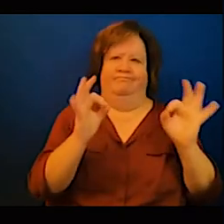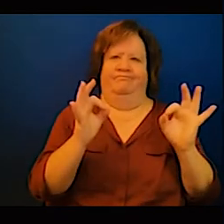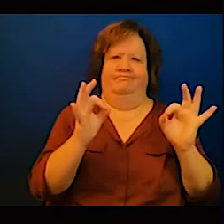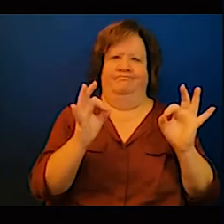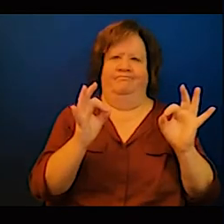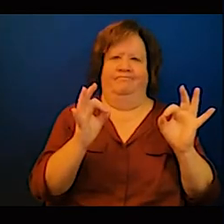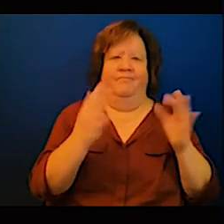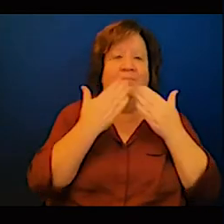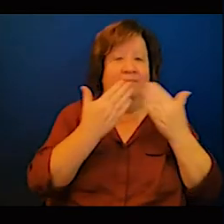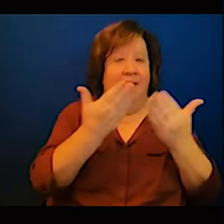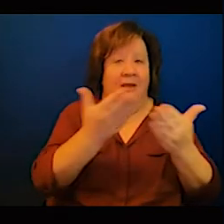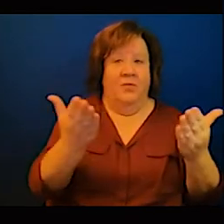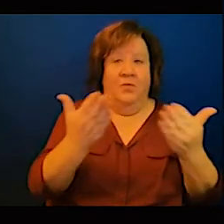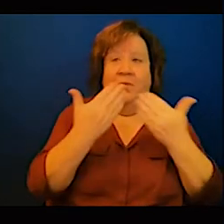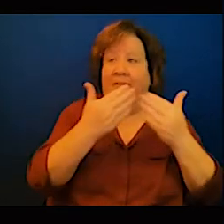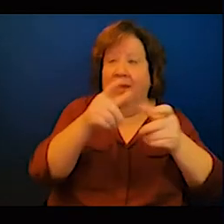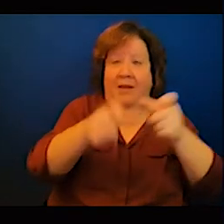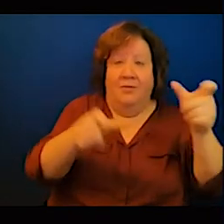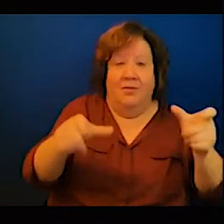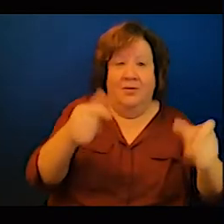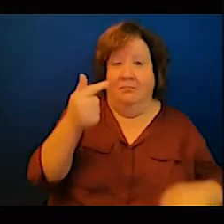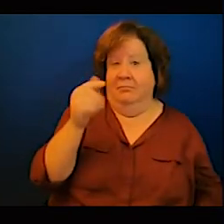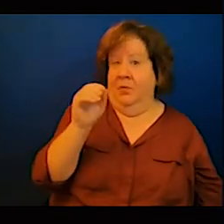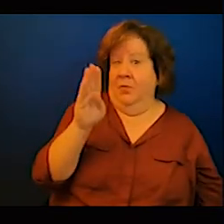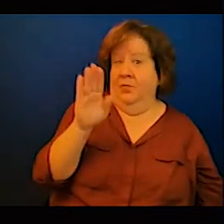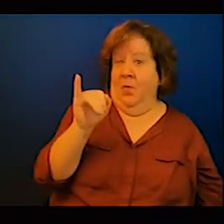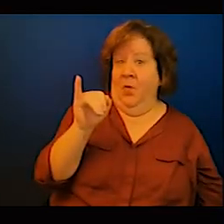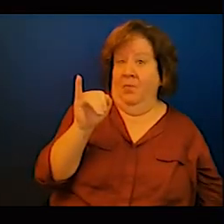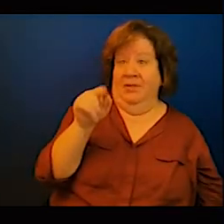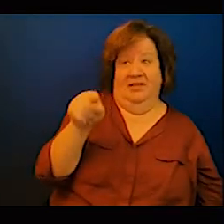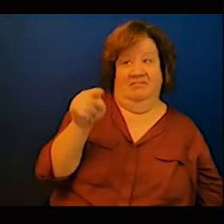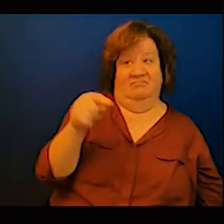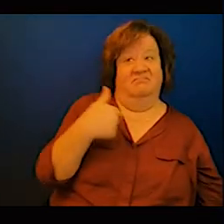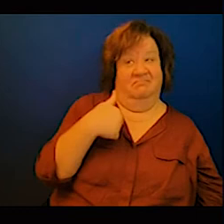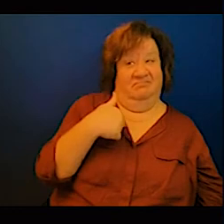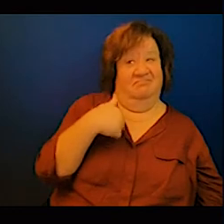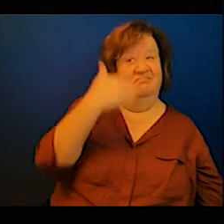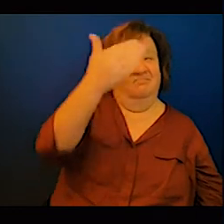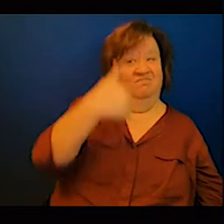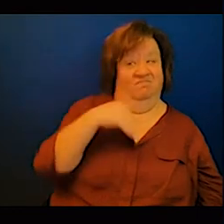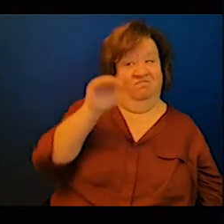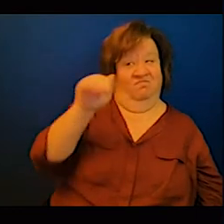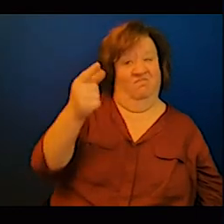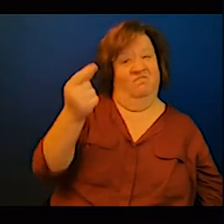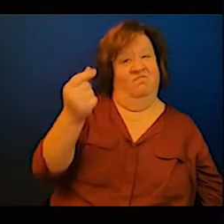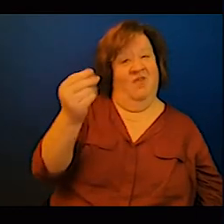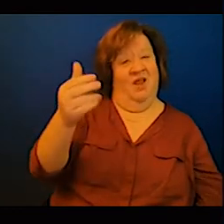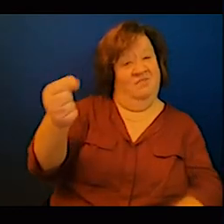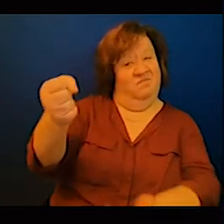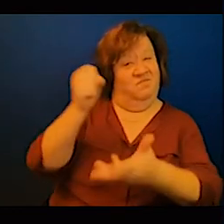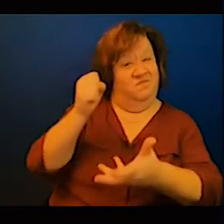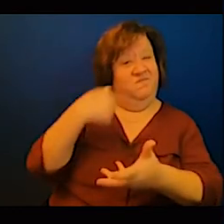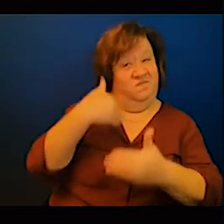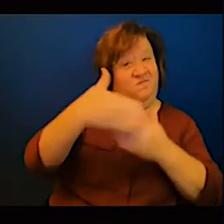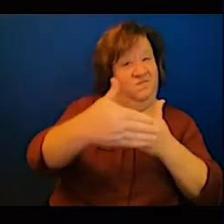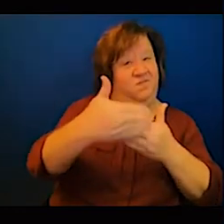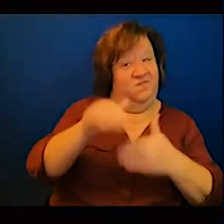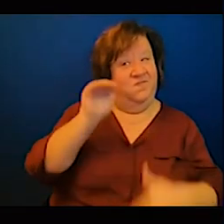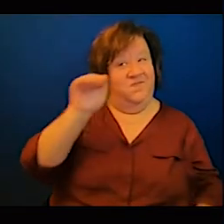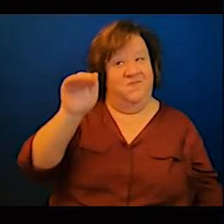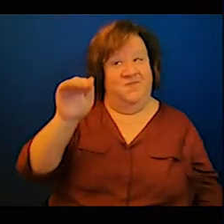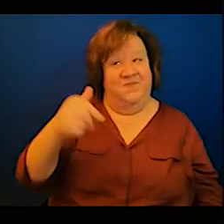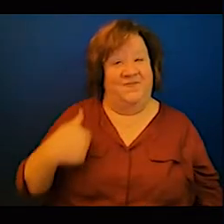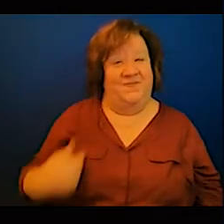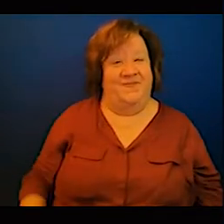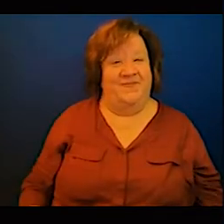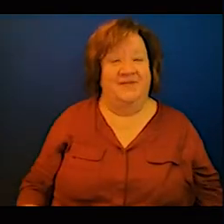to borrow money from you so I'll be able to convince you after this discussion thank you very much thank you thank